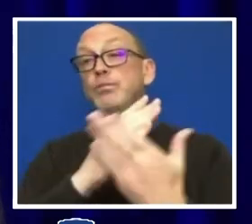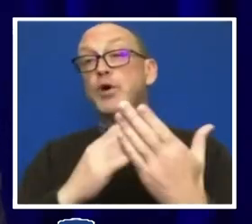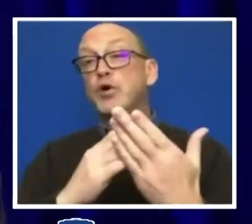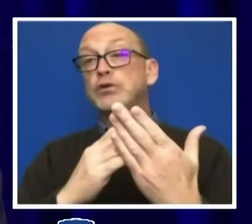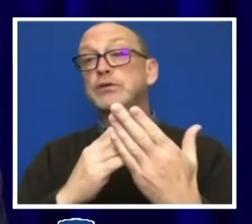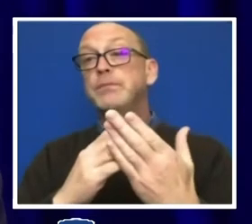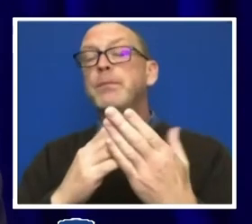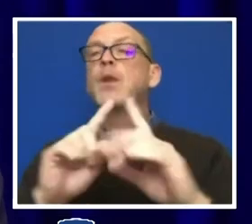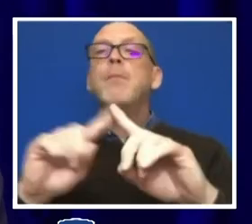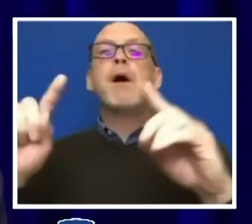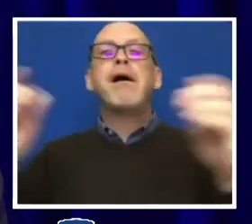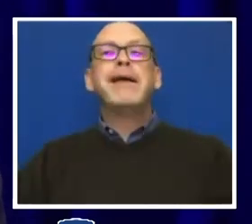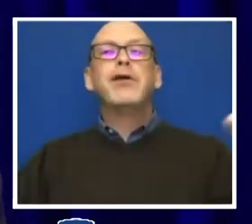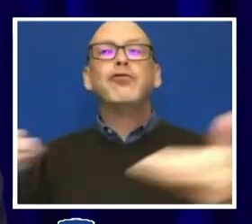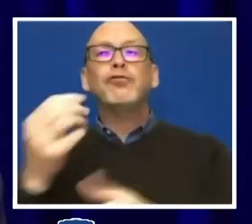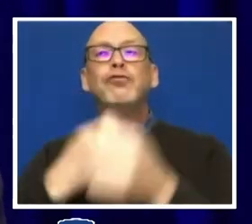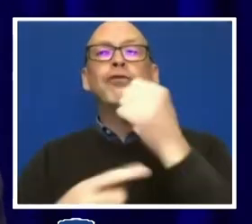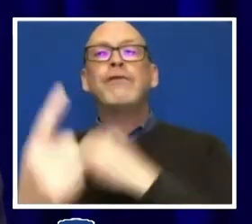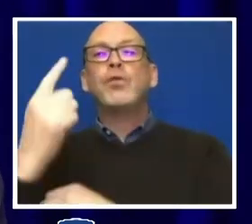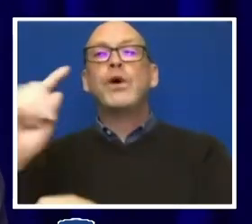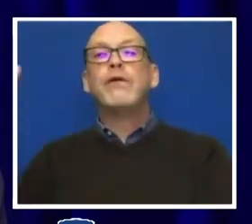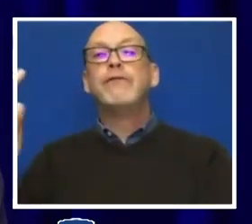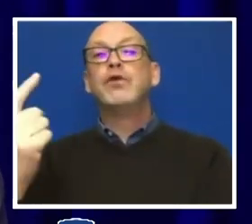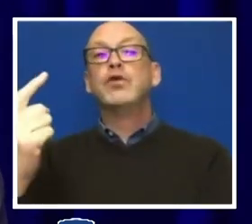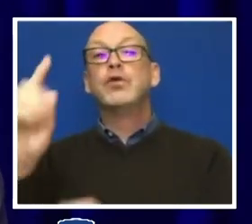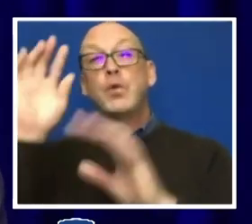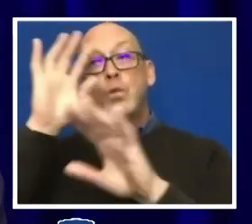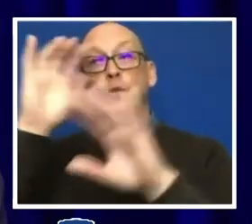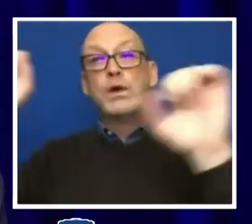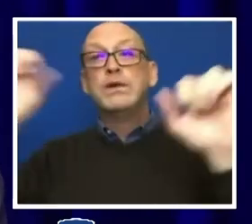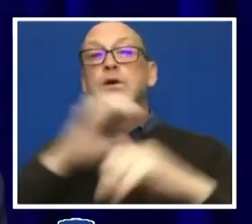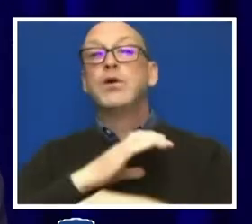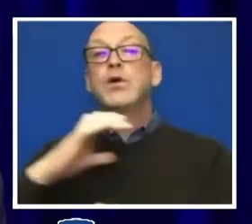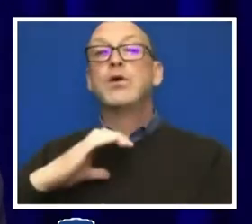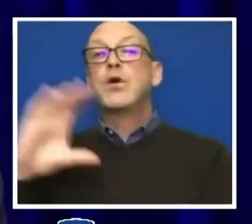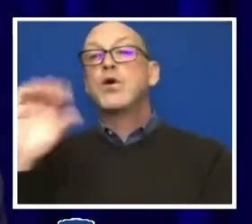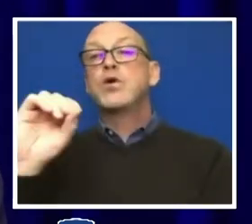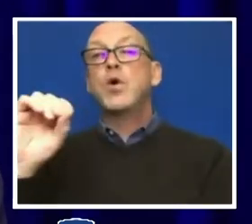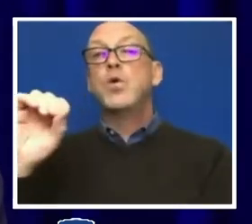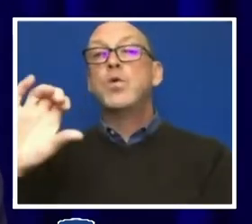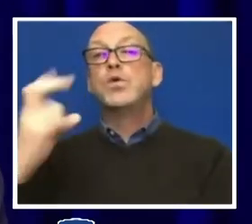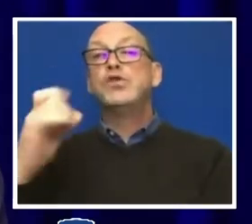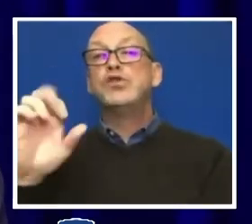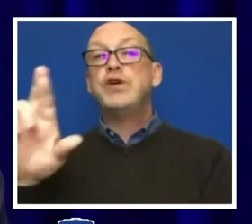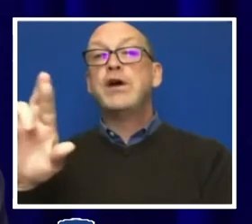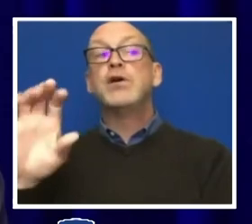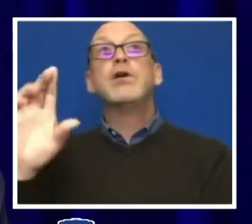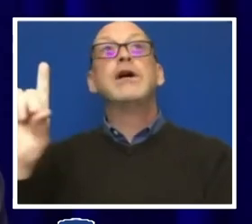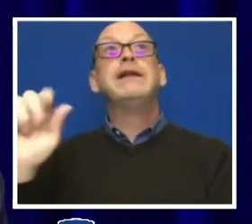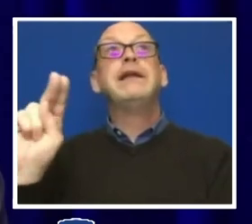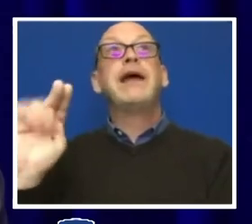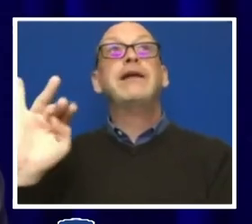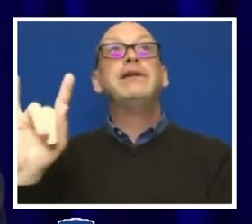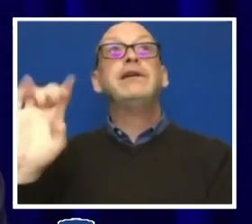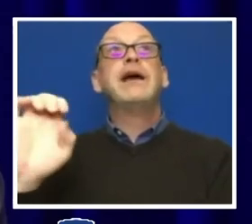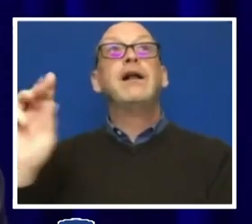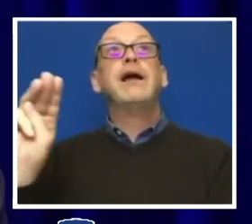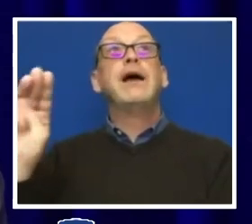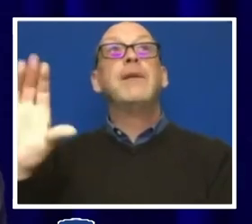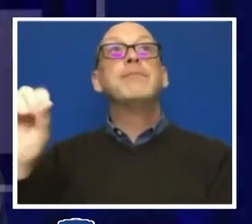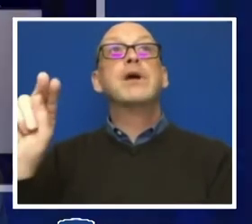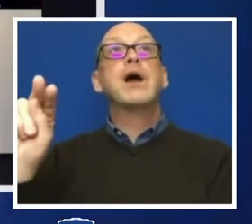everyone first. The Presidential Commission's co-chairs are Daniel M. Conway, Dean and Donald J.